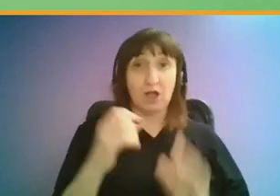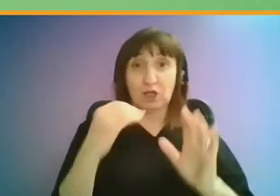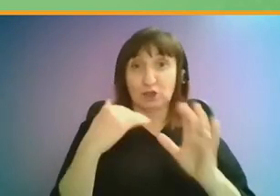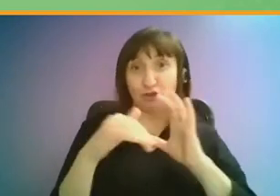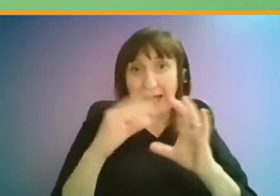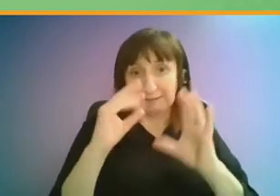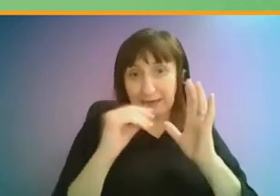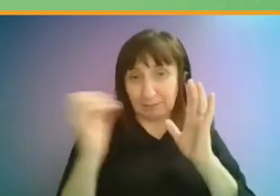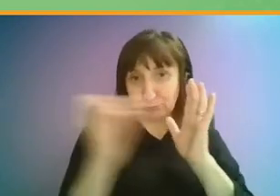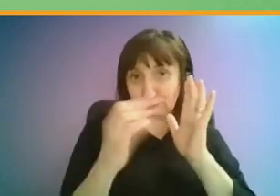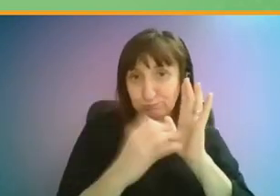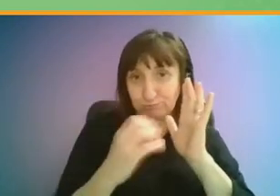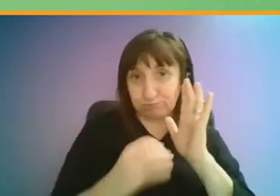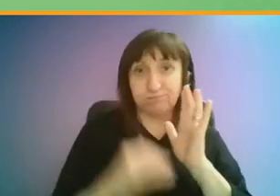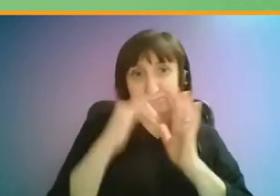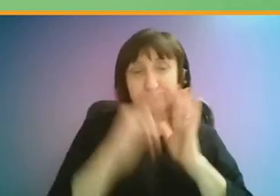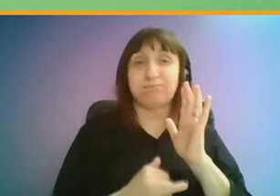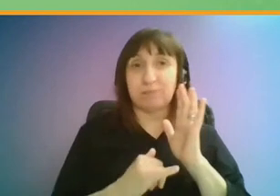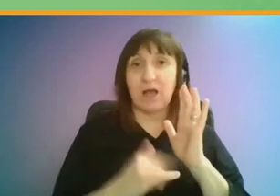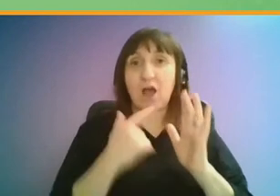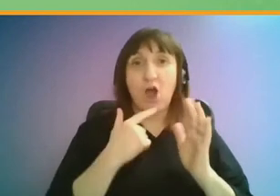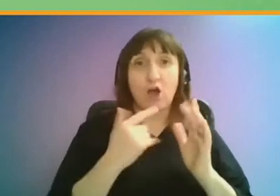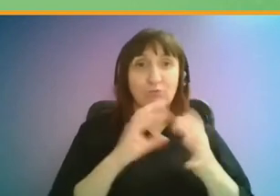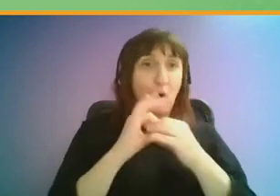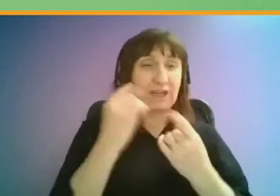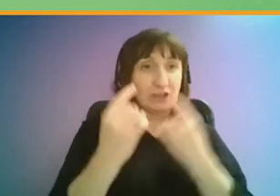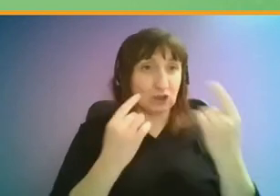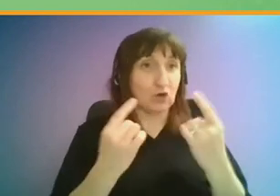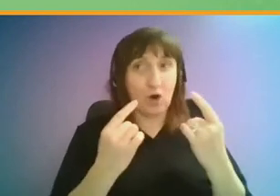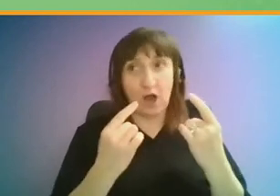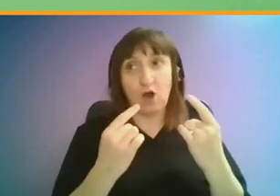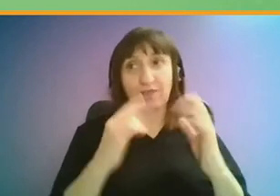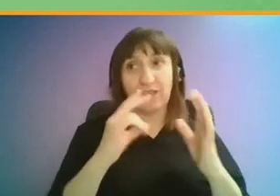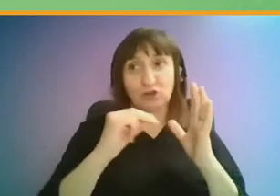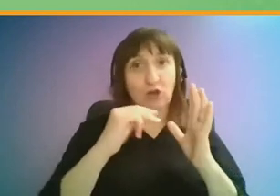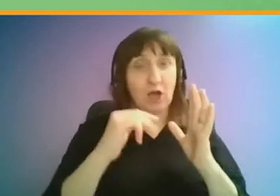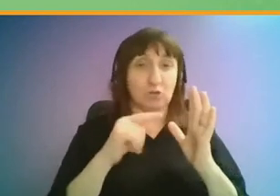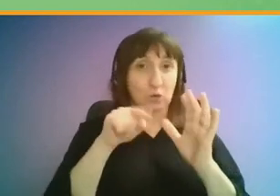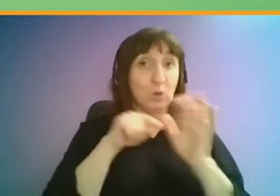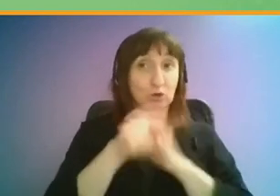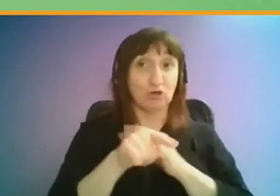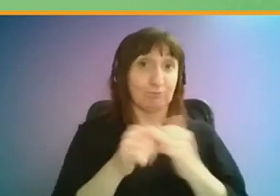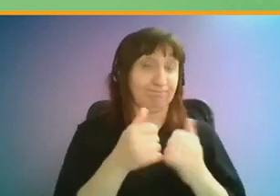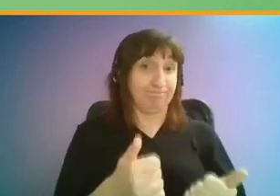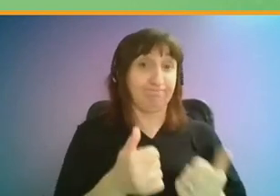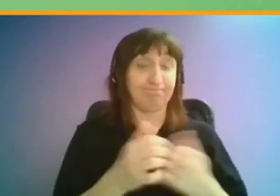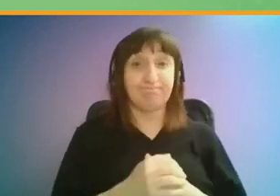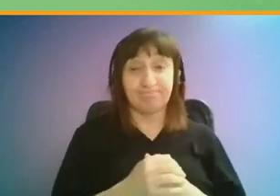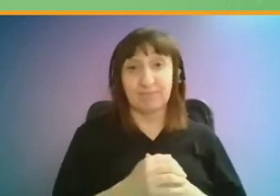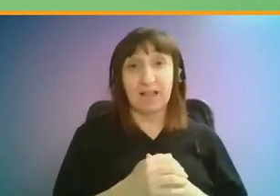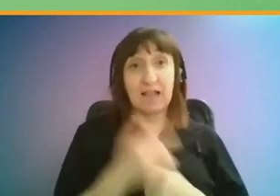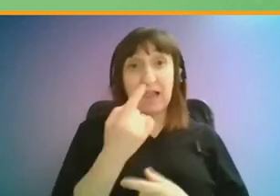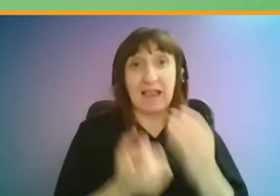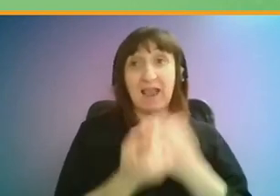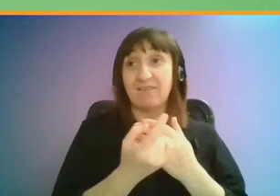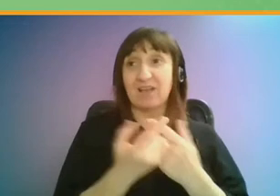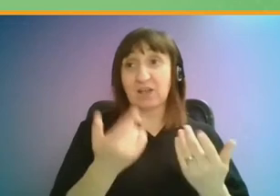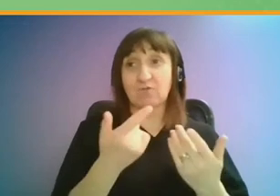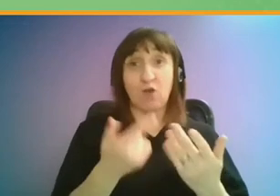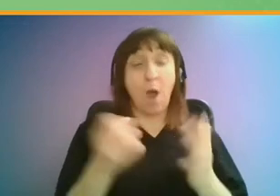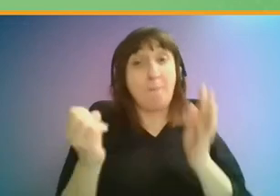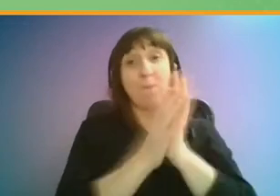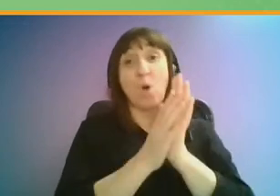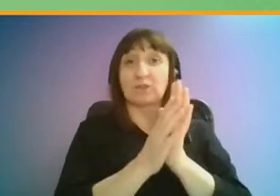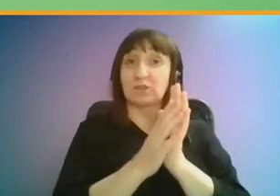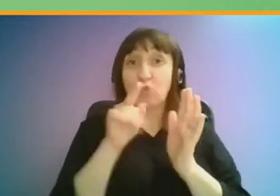people chatting and, you know, talking to each other on the chat on YouTube. So, if anything is posted